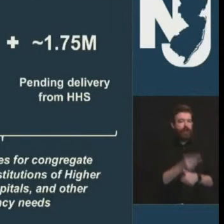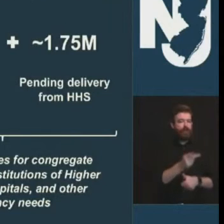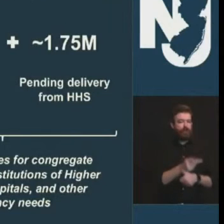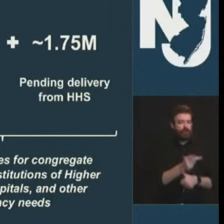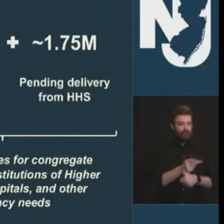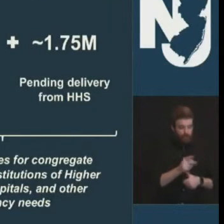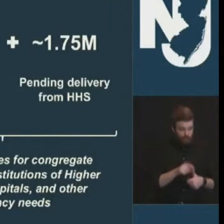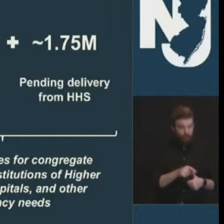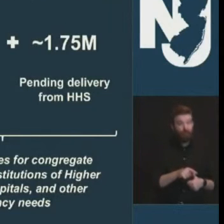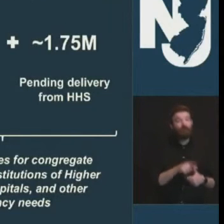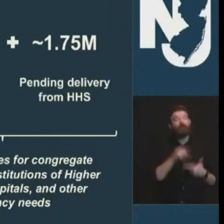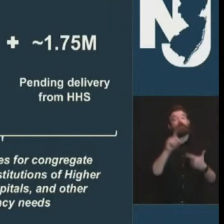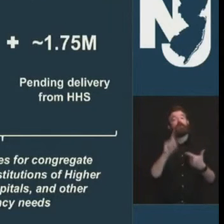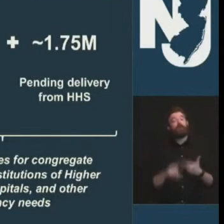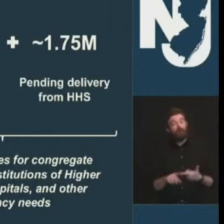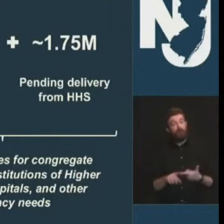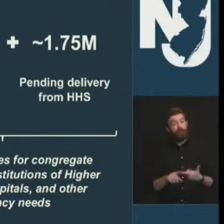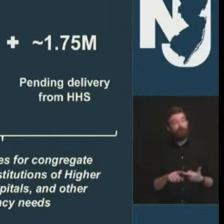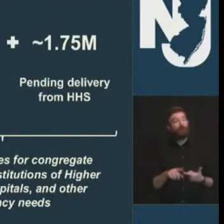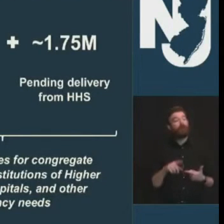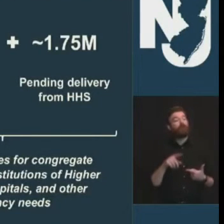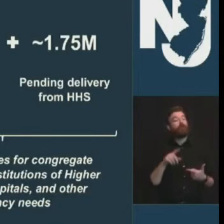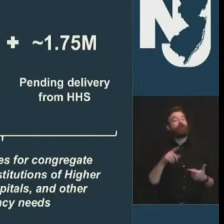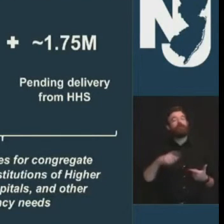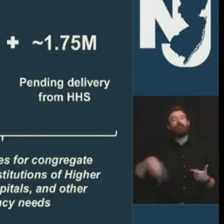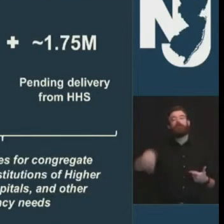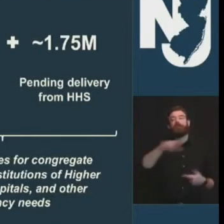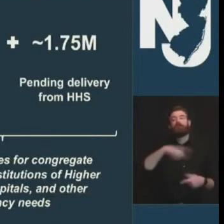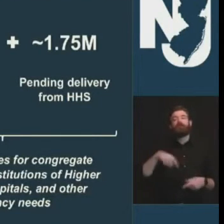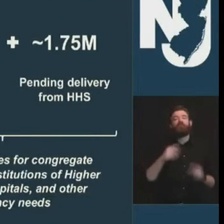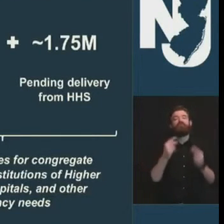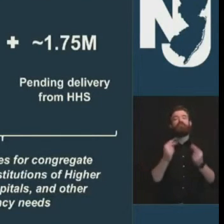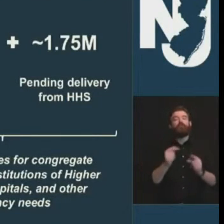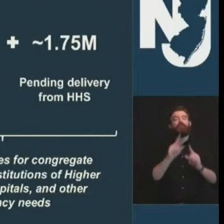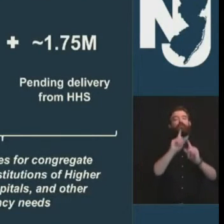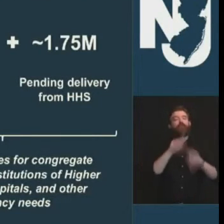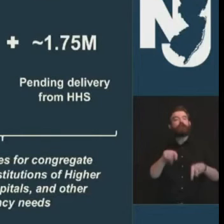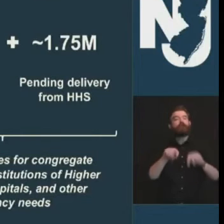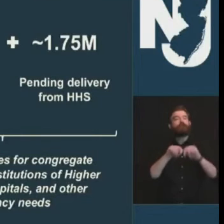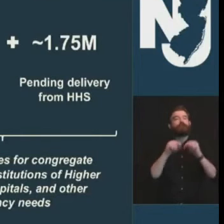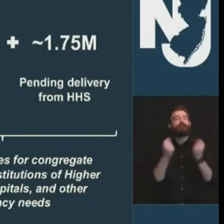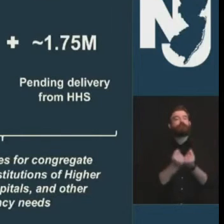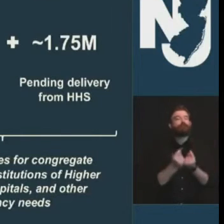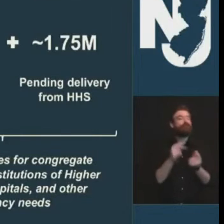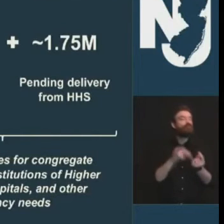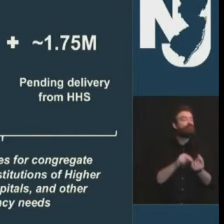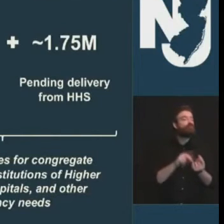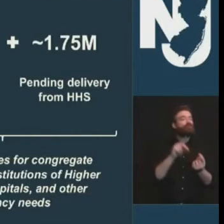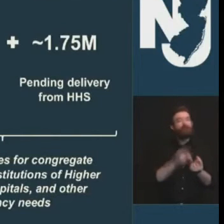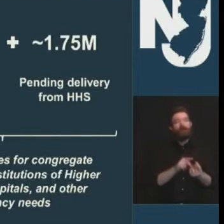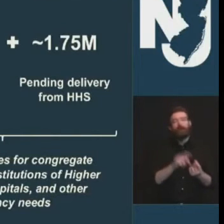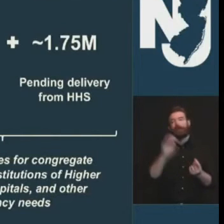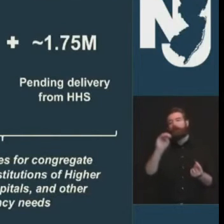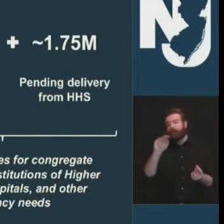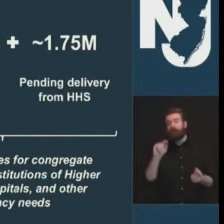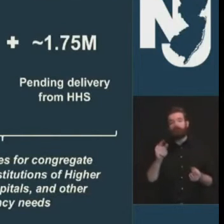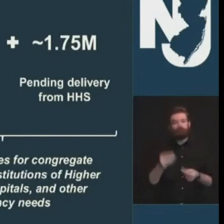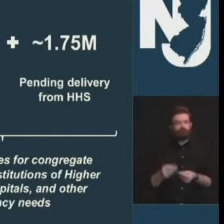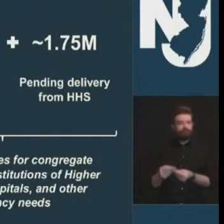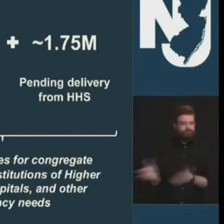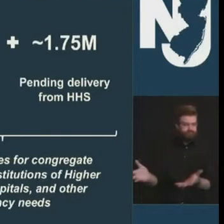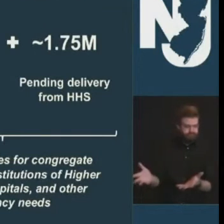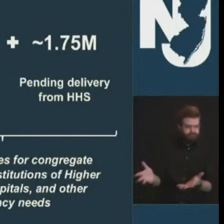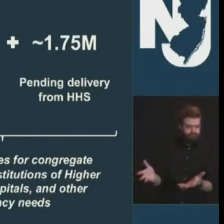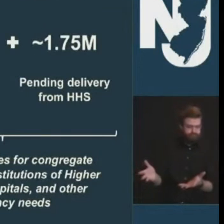rapid response teams and county-based testing sites we have next up there you can see about 100 000